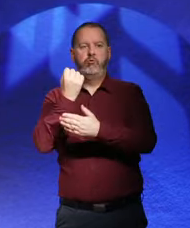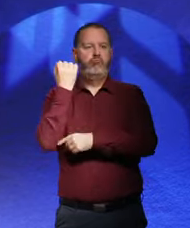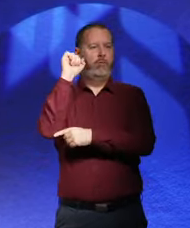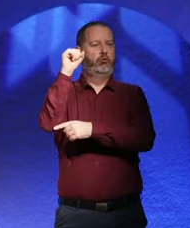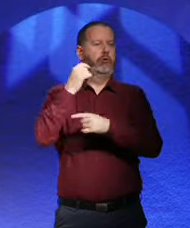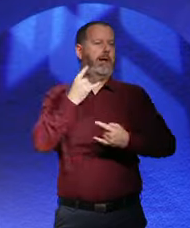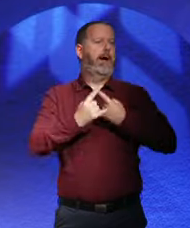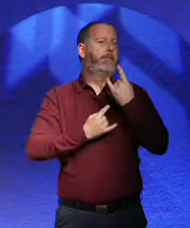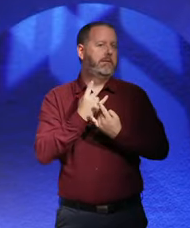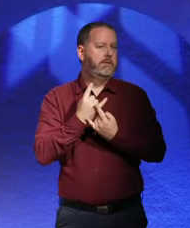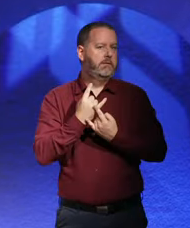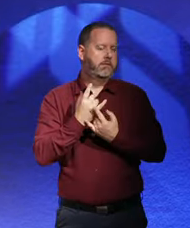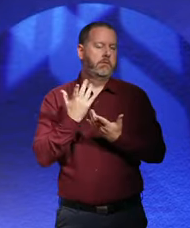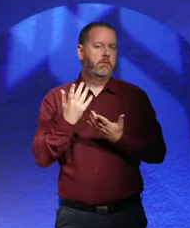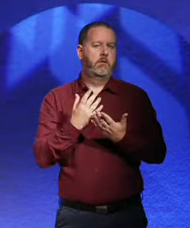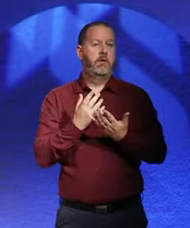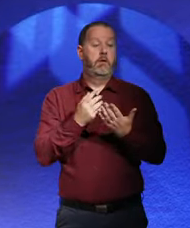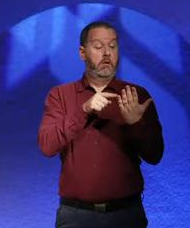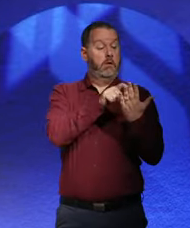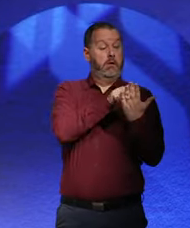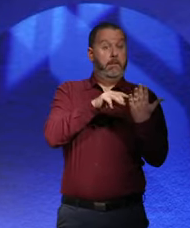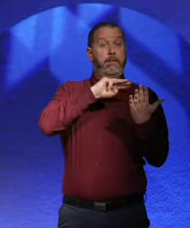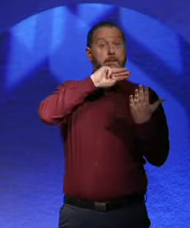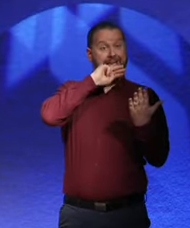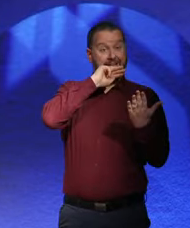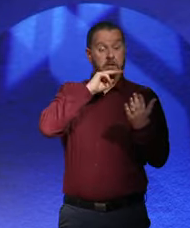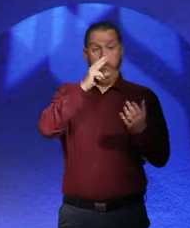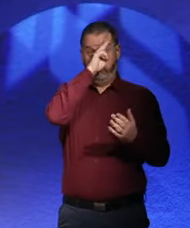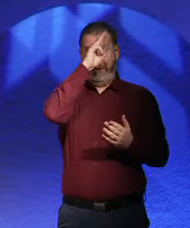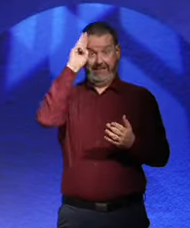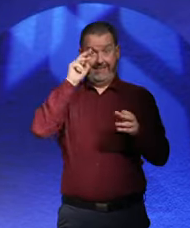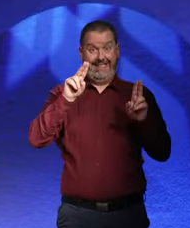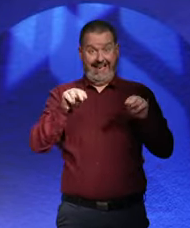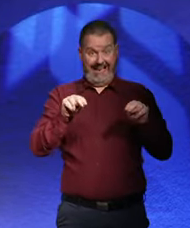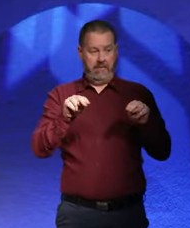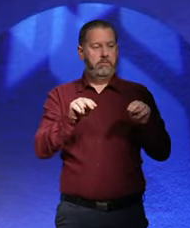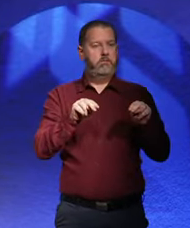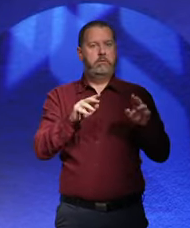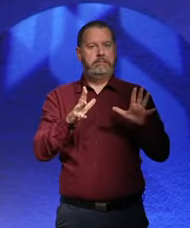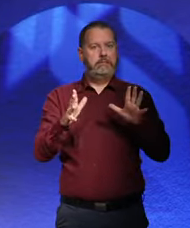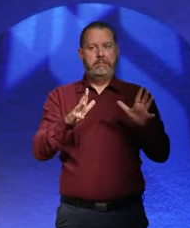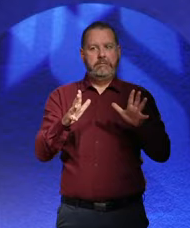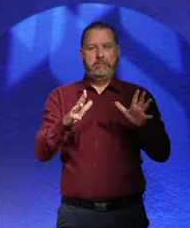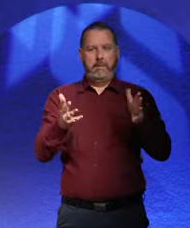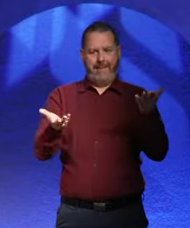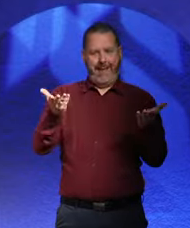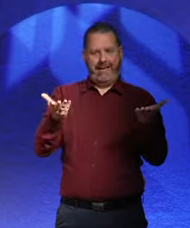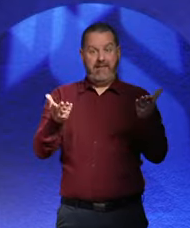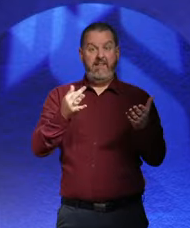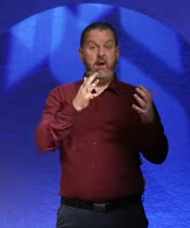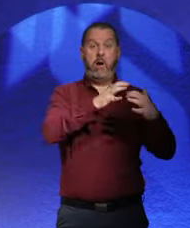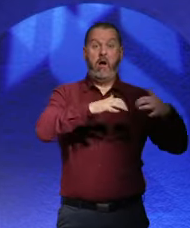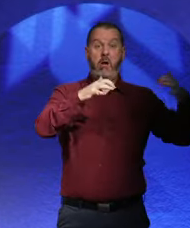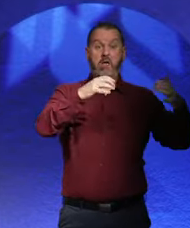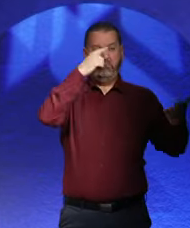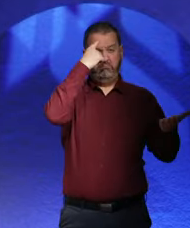sort of counterbalance Parliament, if Parliament took on, you know, too many powers.